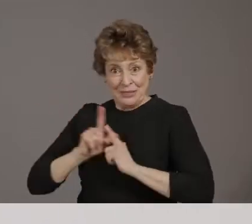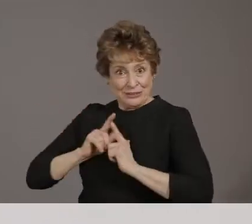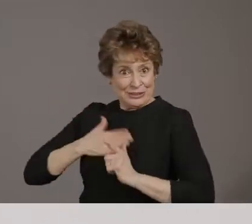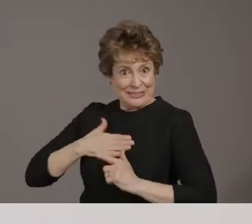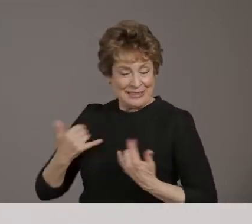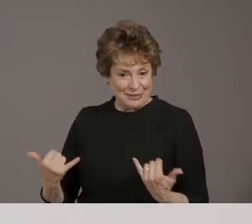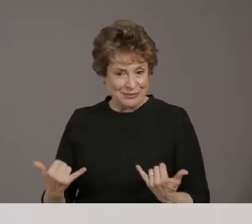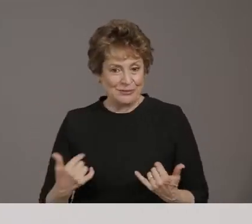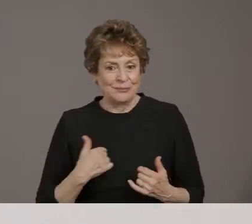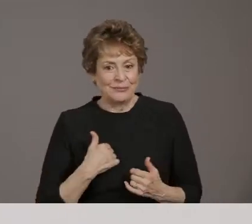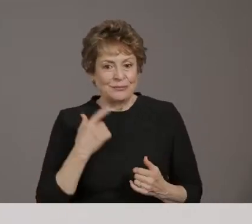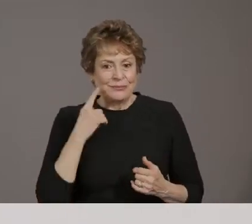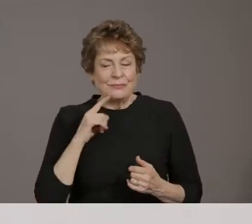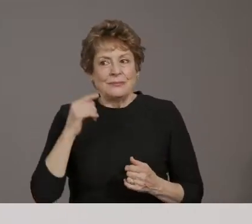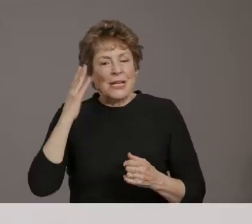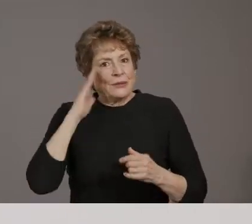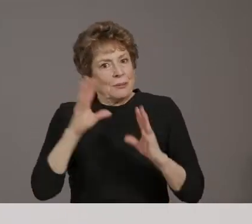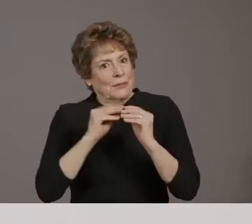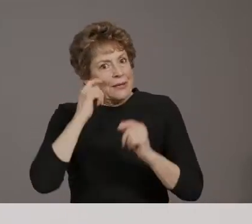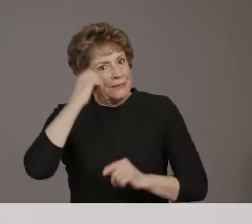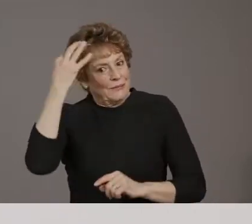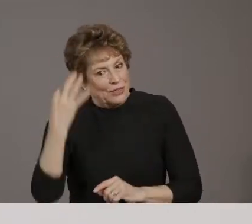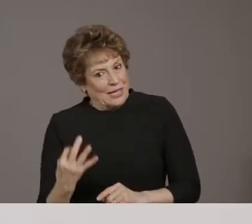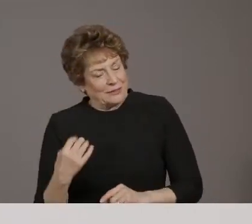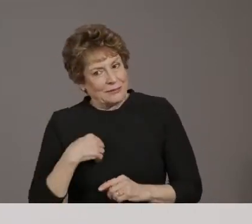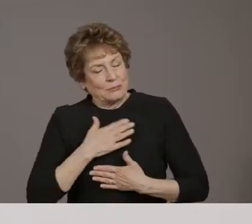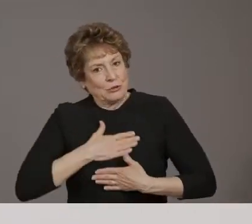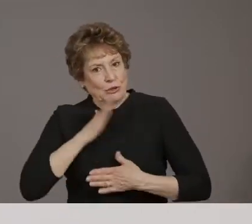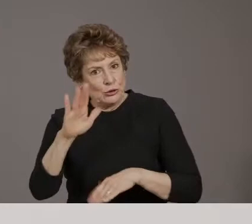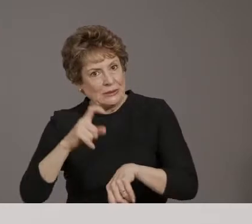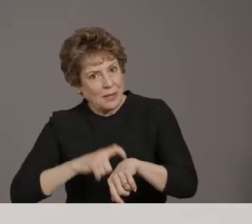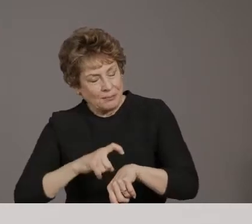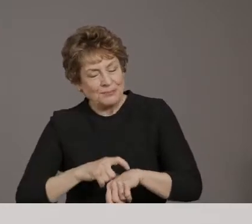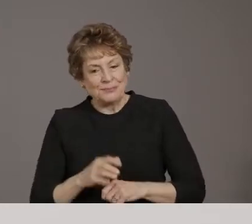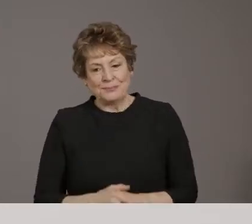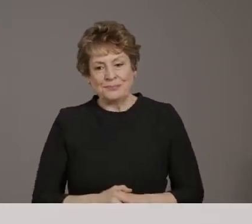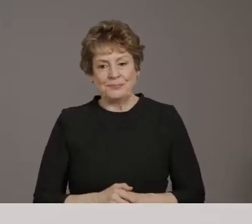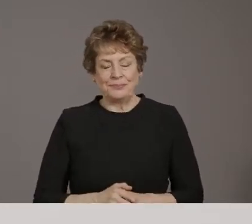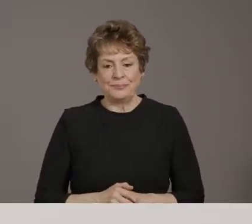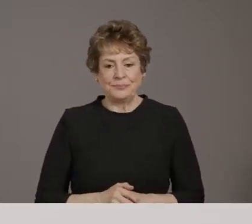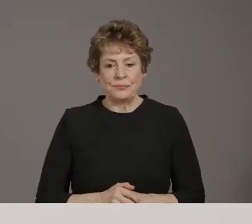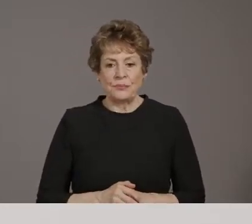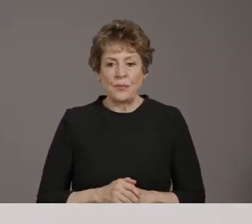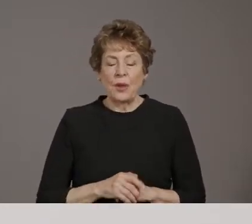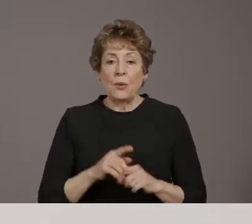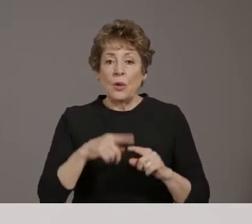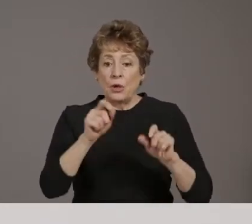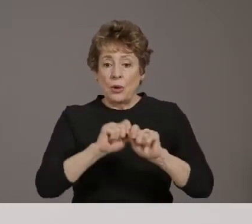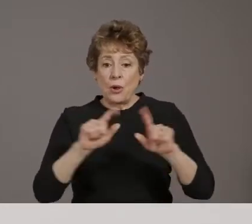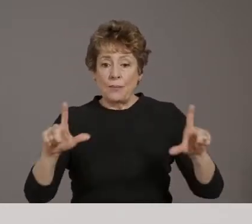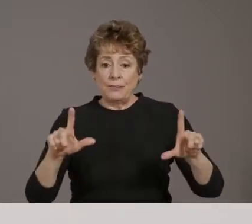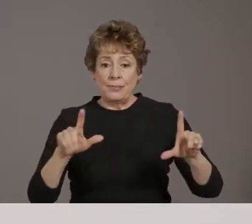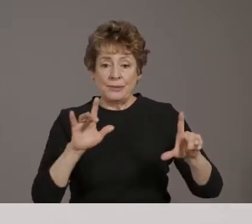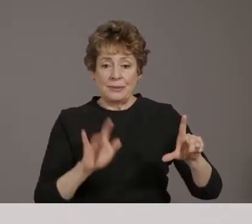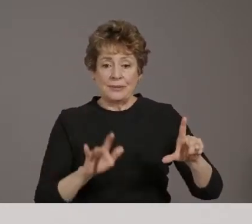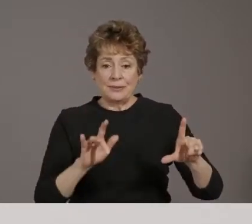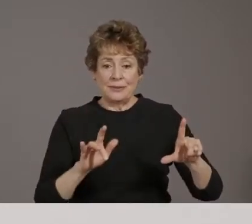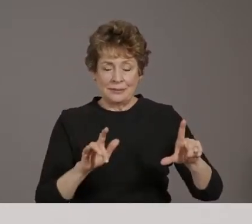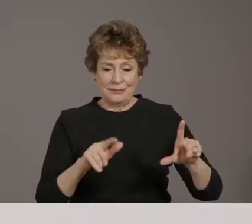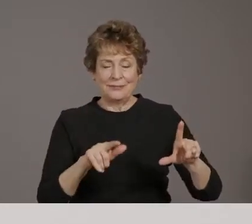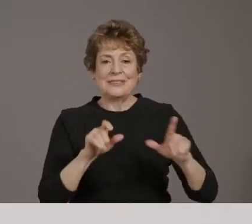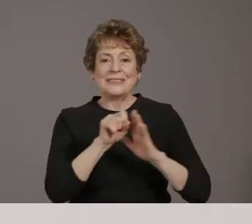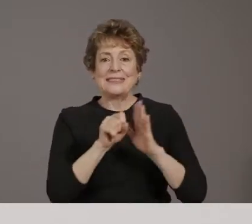much for doing this. We really do appreciate it. Uh, question is, is when you go to the state dashboard and you look at, uh, the metrics that the state